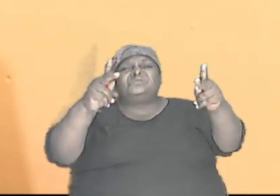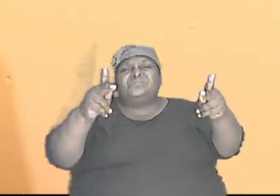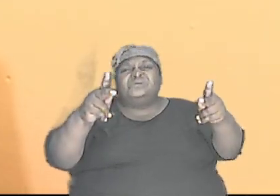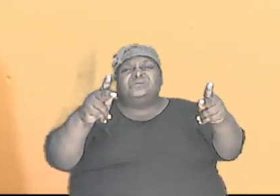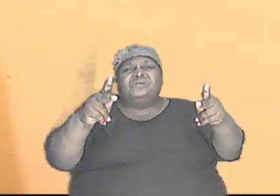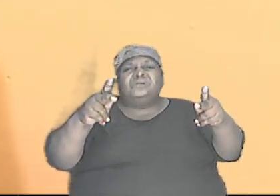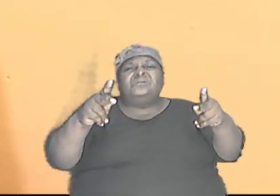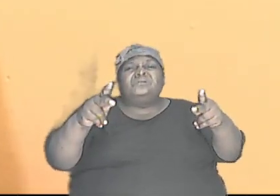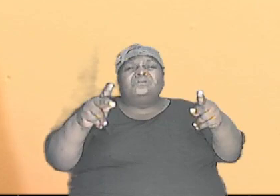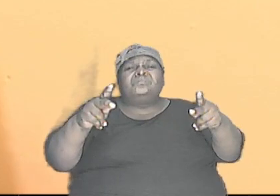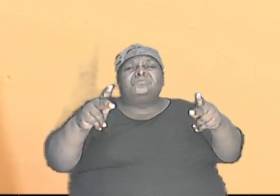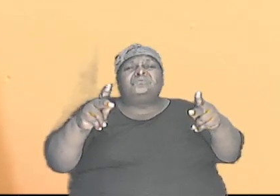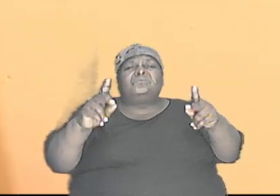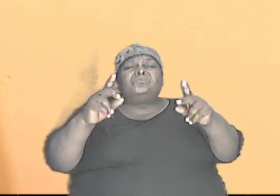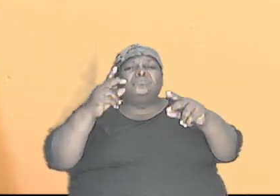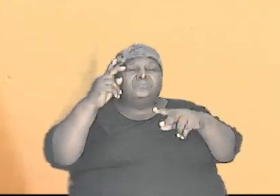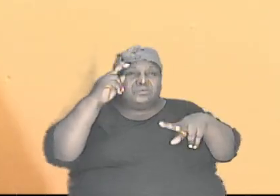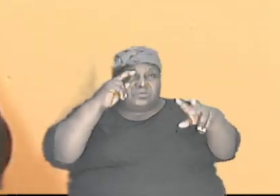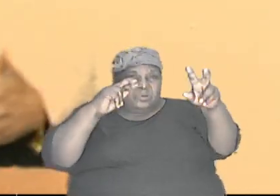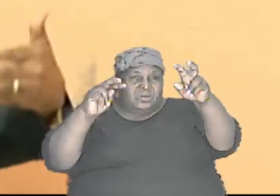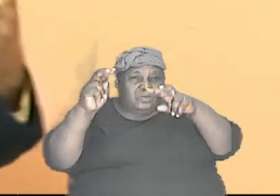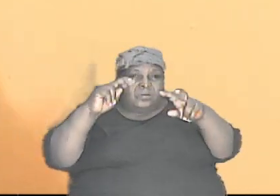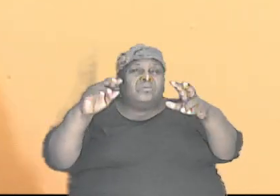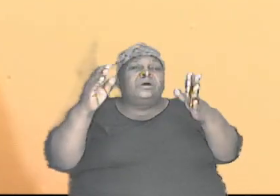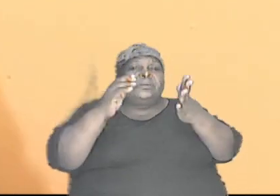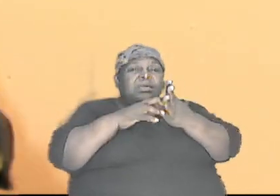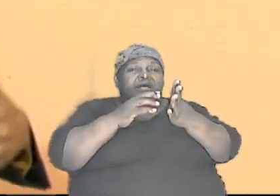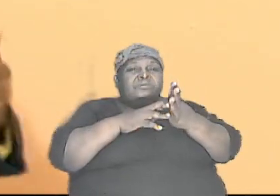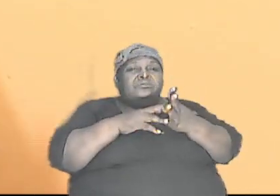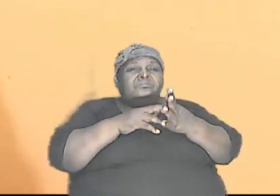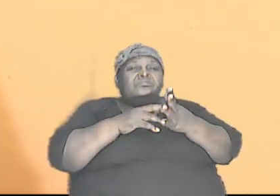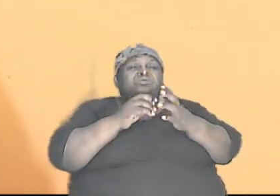look at it and slowly listening so that we can